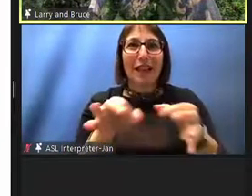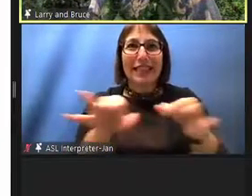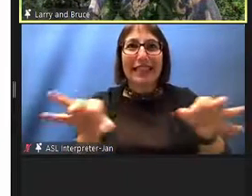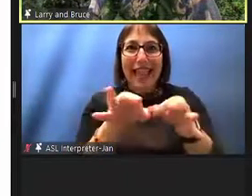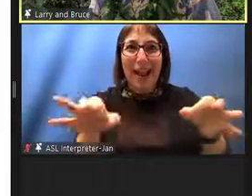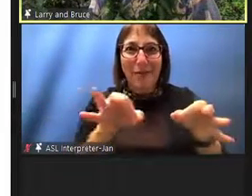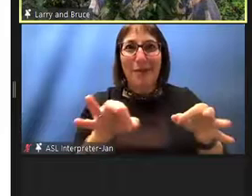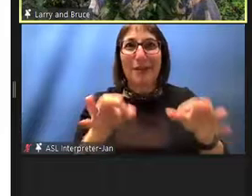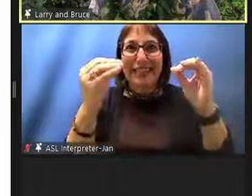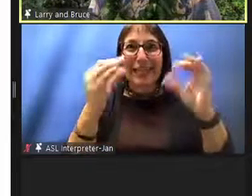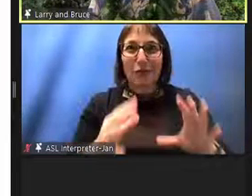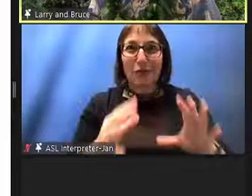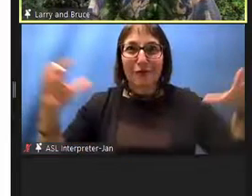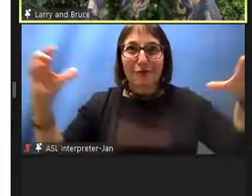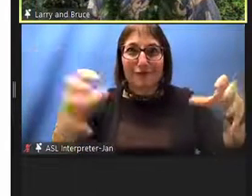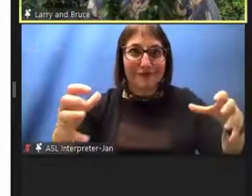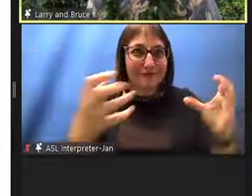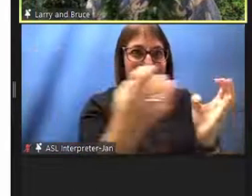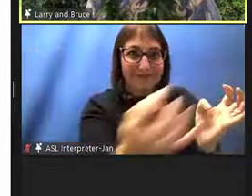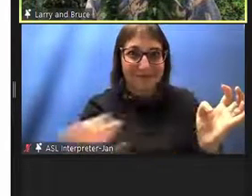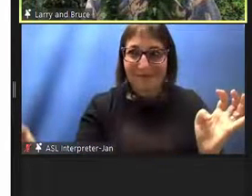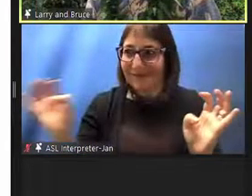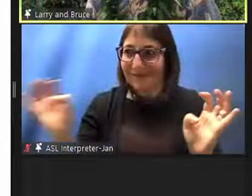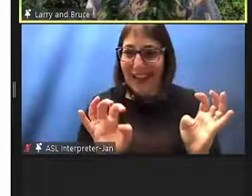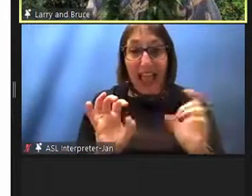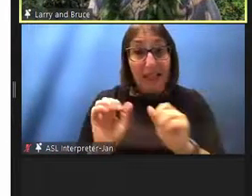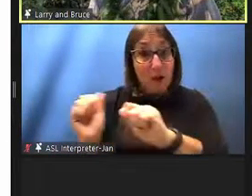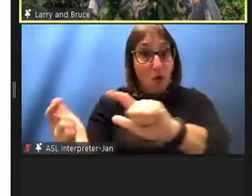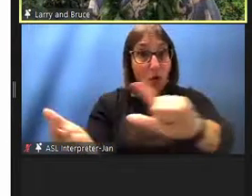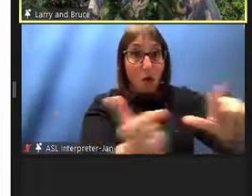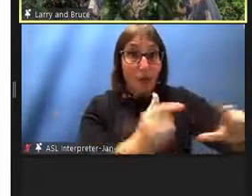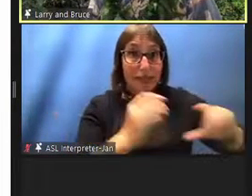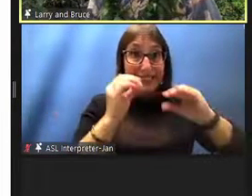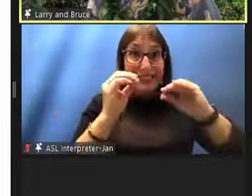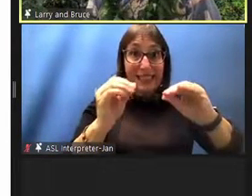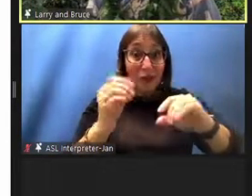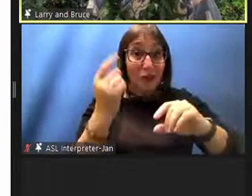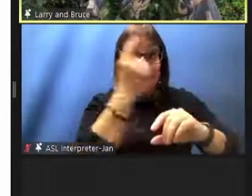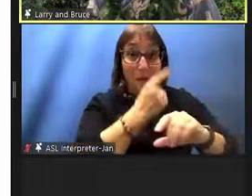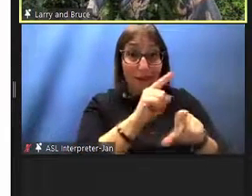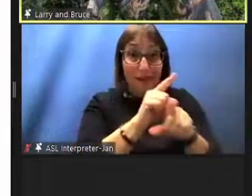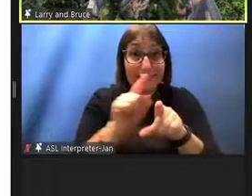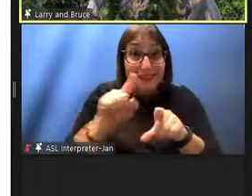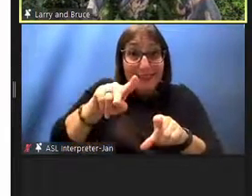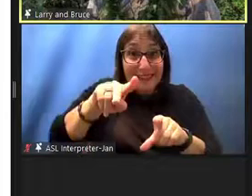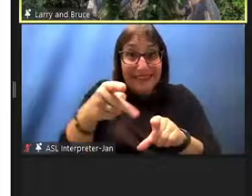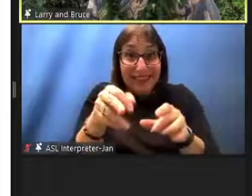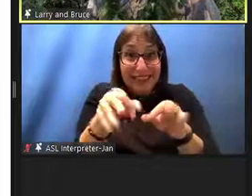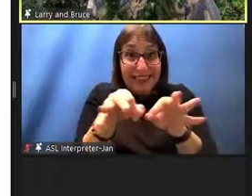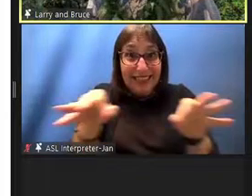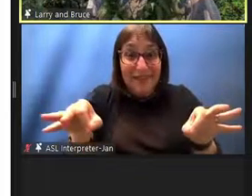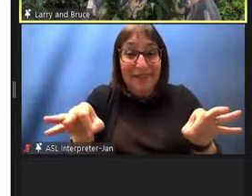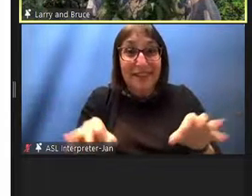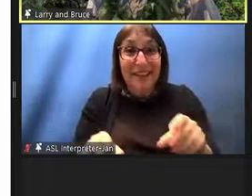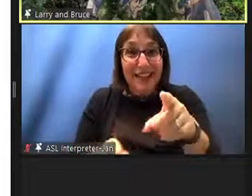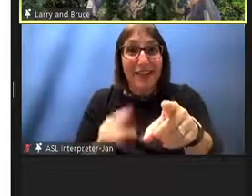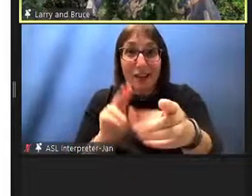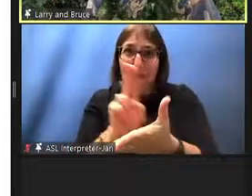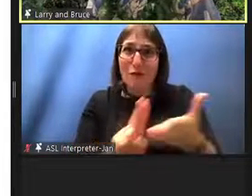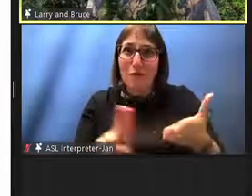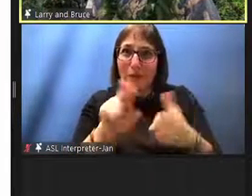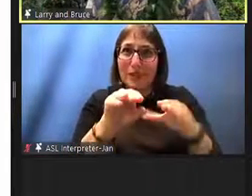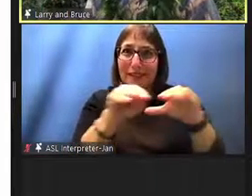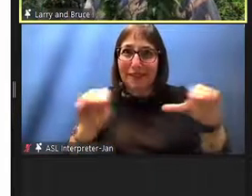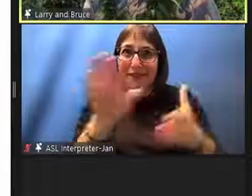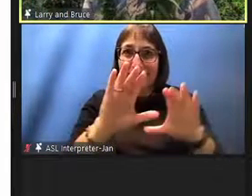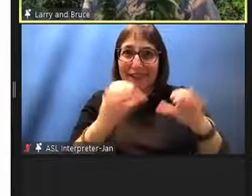there's teaching hawaiian as a course or second language so this is a university class you see here uh and among